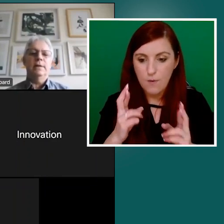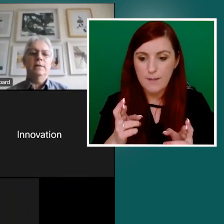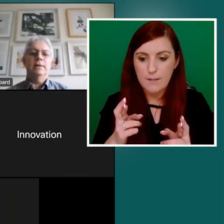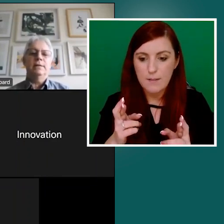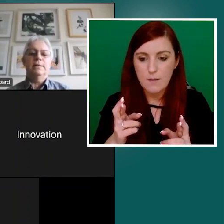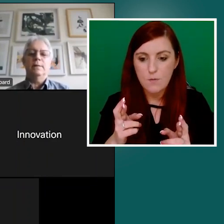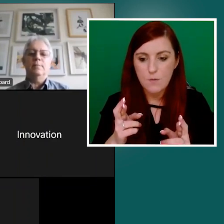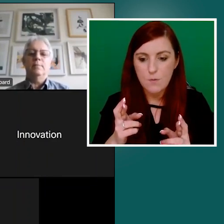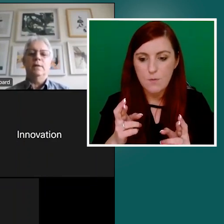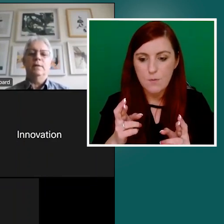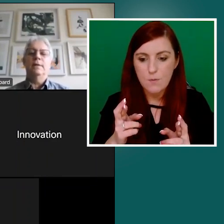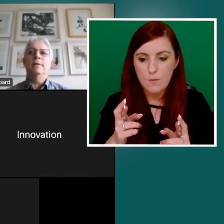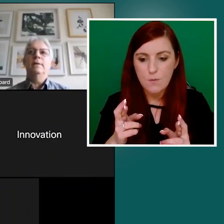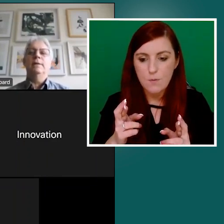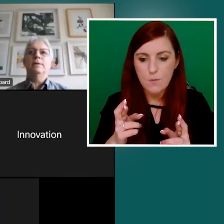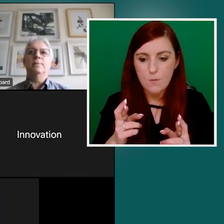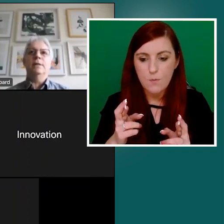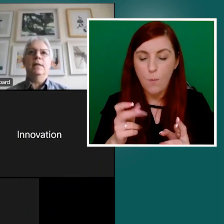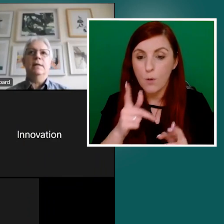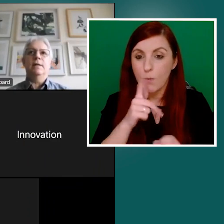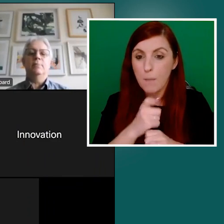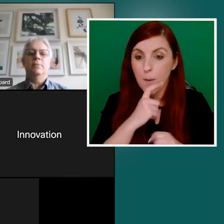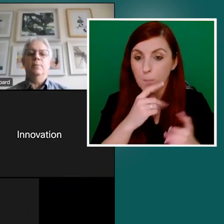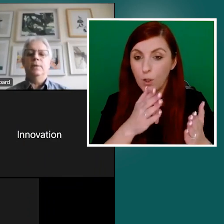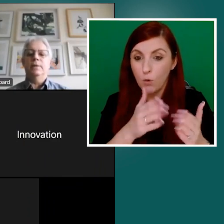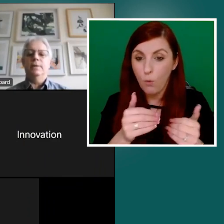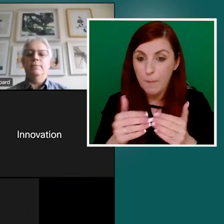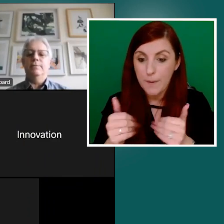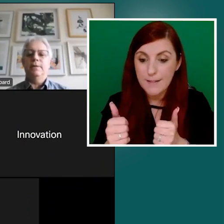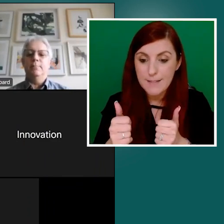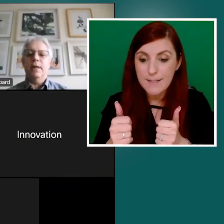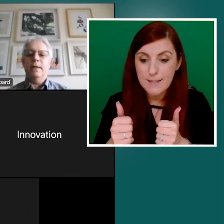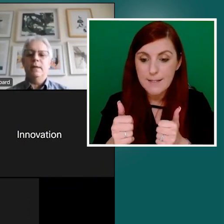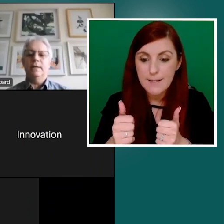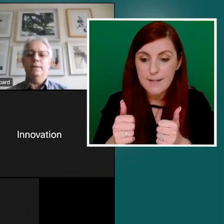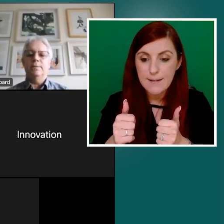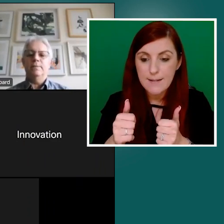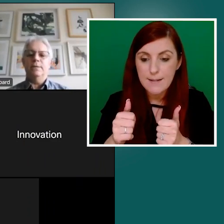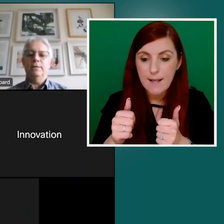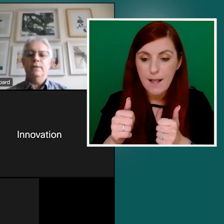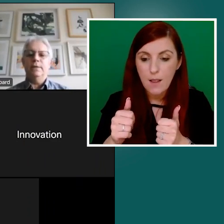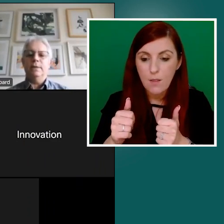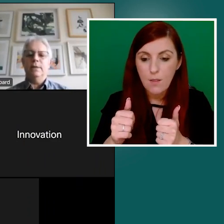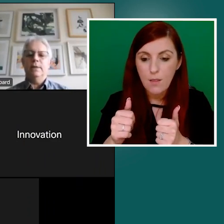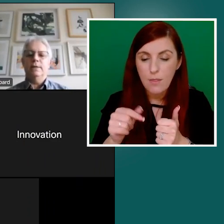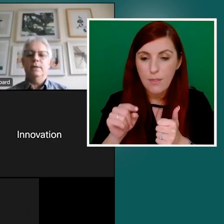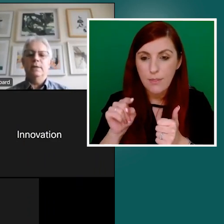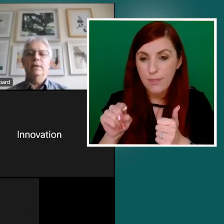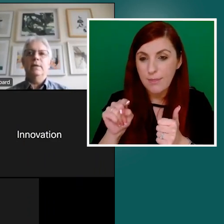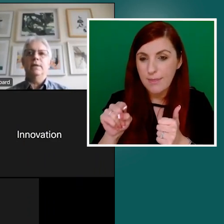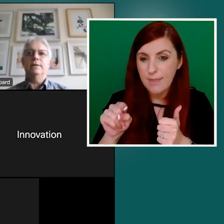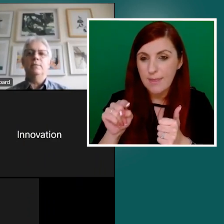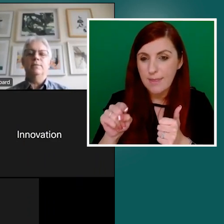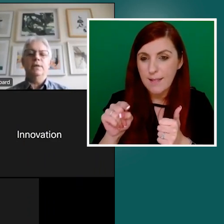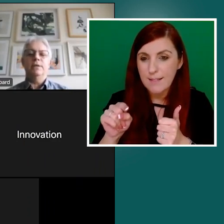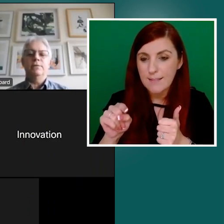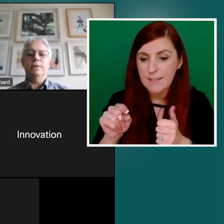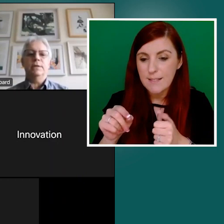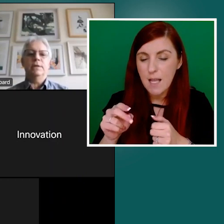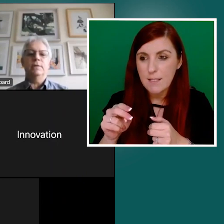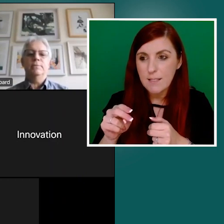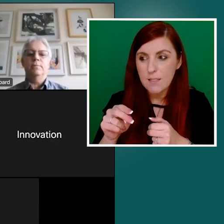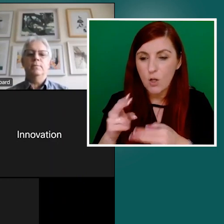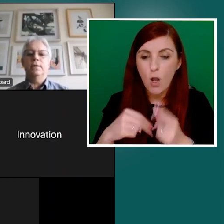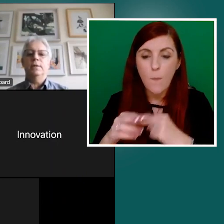this is some, something that had come from the, the feedback and some of the surveys. And, and some of the